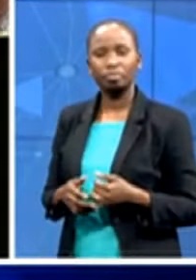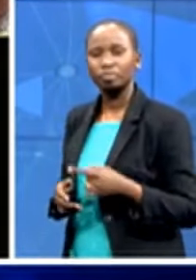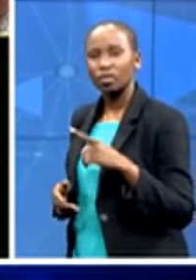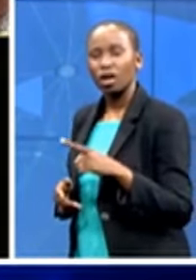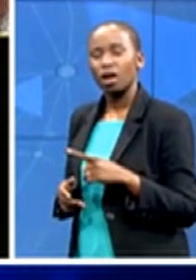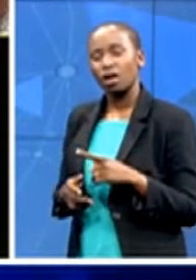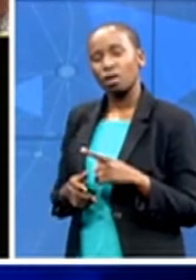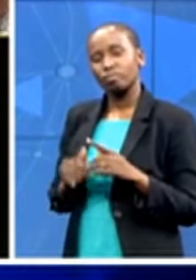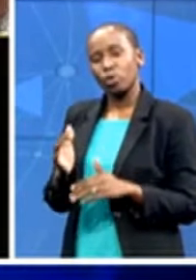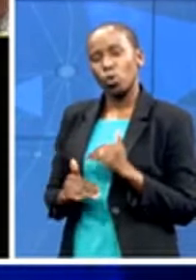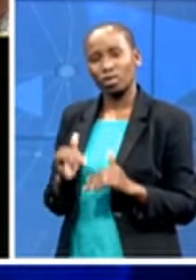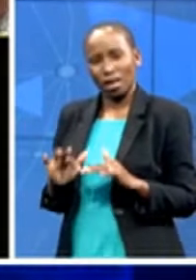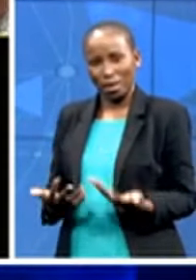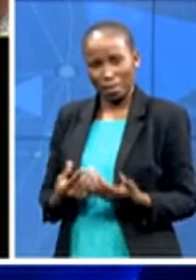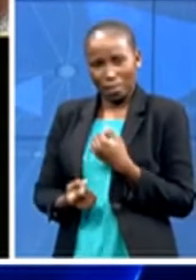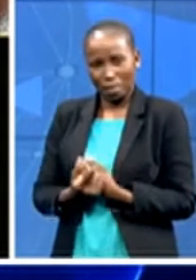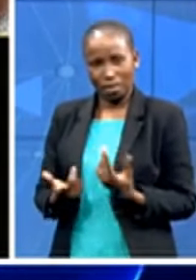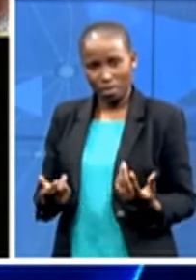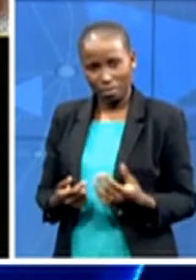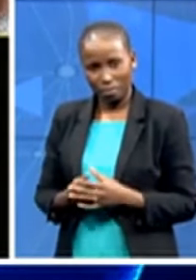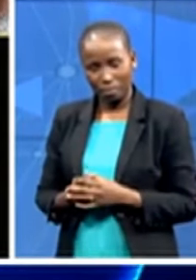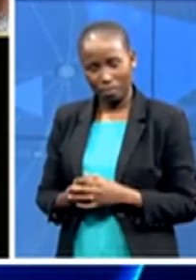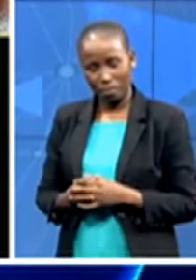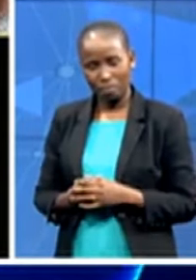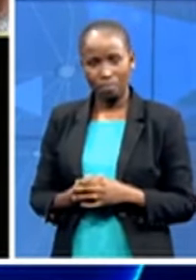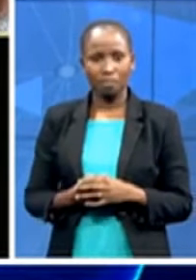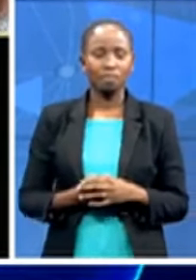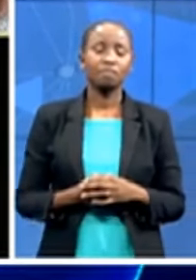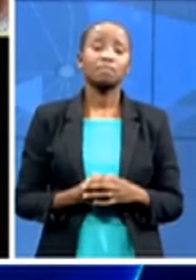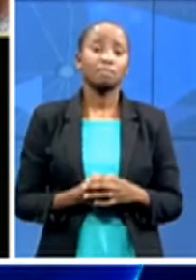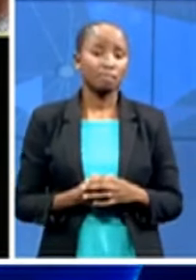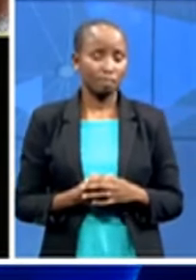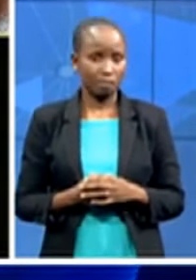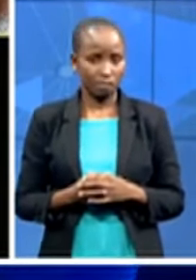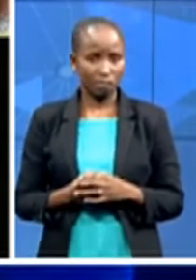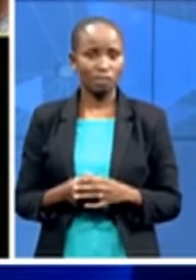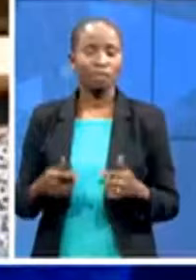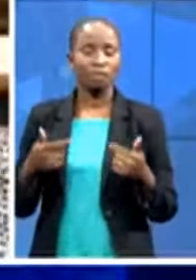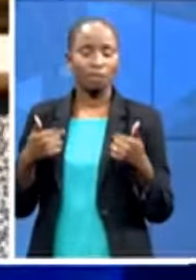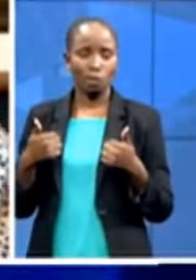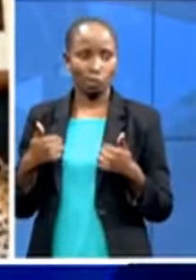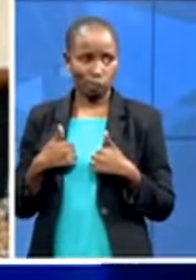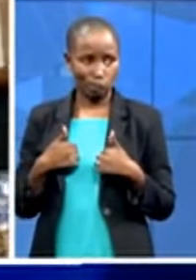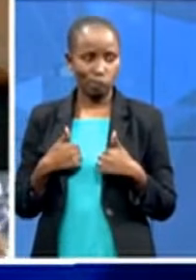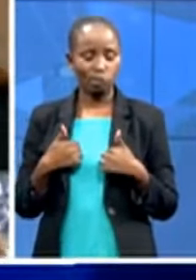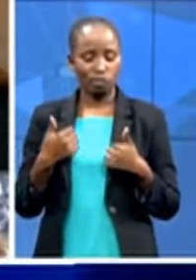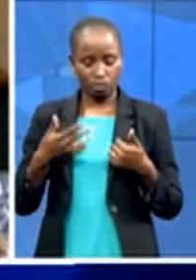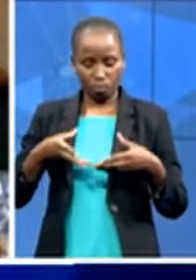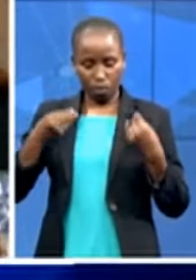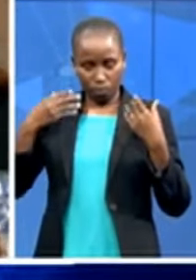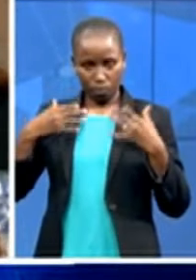so i've i've found um myself busier than ever i mean i've actually got covert at the moment so you're gonna have to excuse that i'm